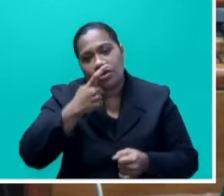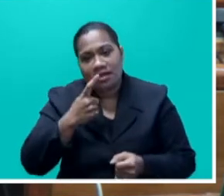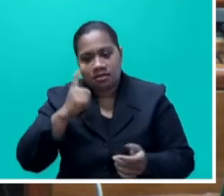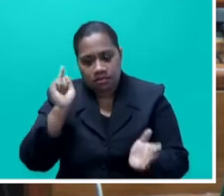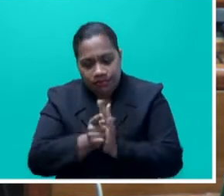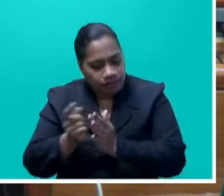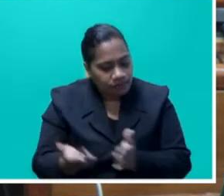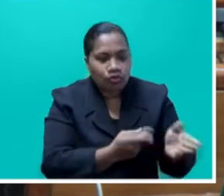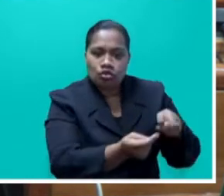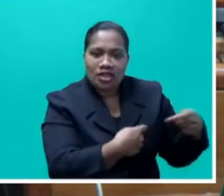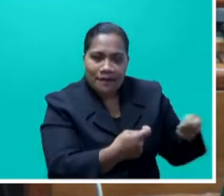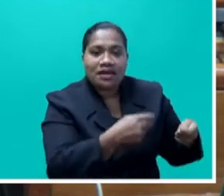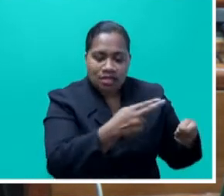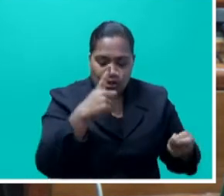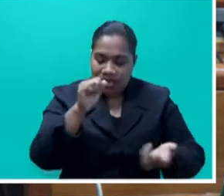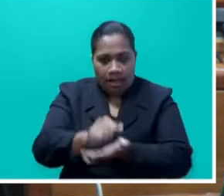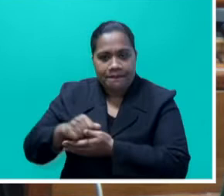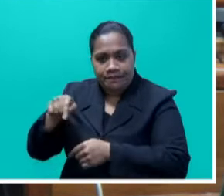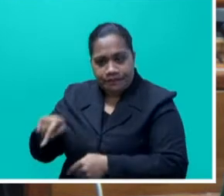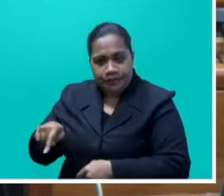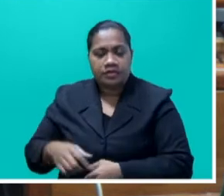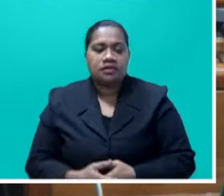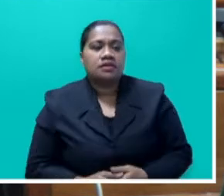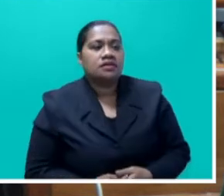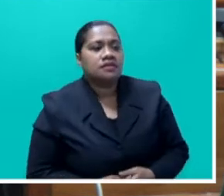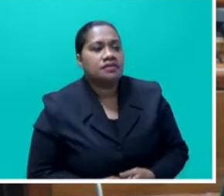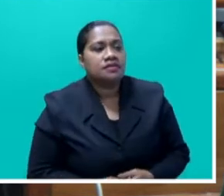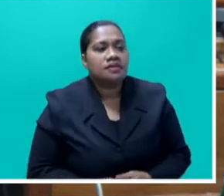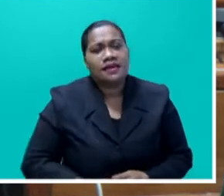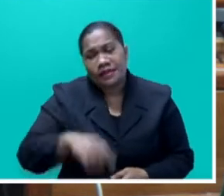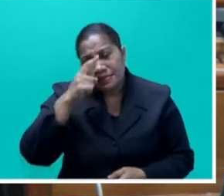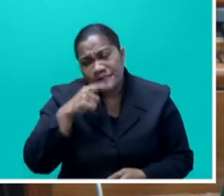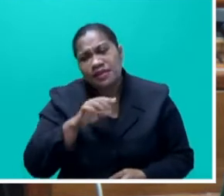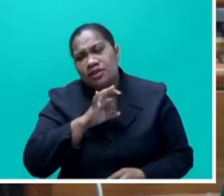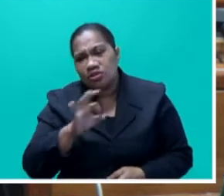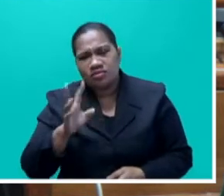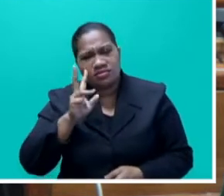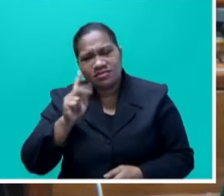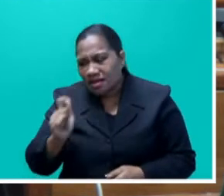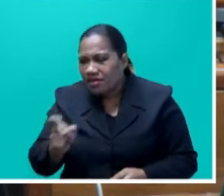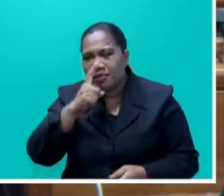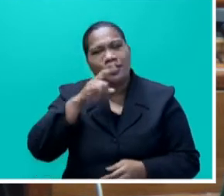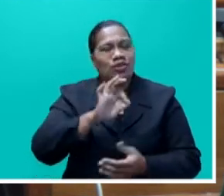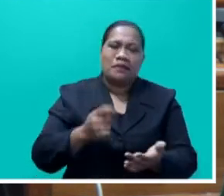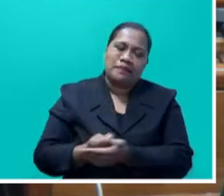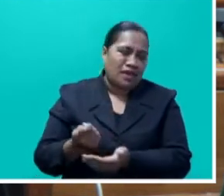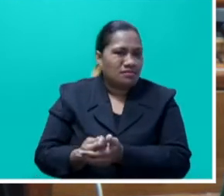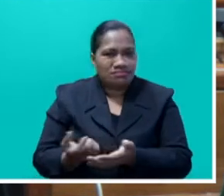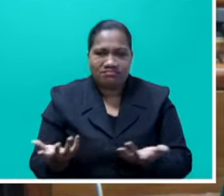And there's a lot of problems when you have this facility on a communal basis. People are not looking after, people are not paying the dues, etc.